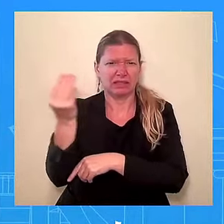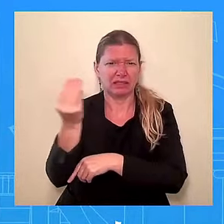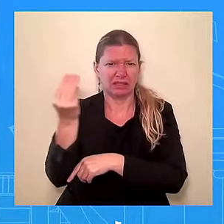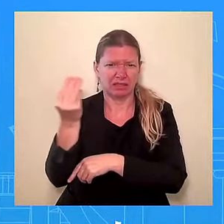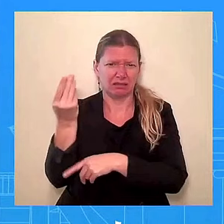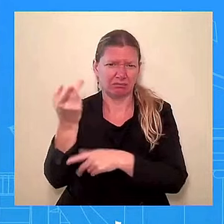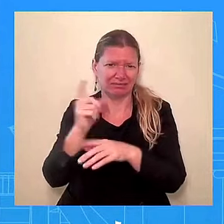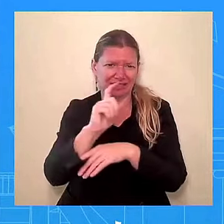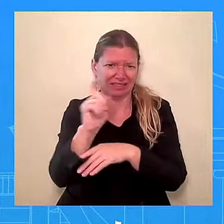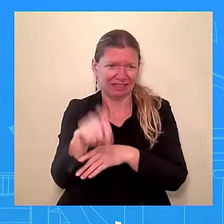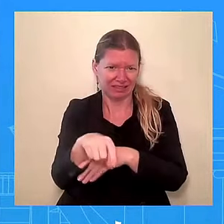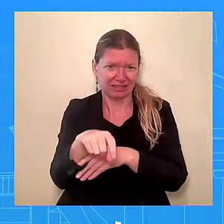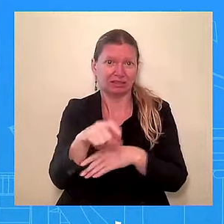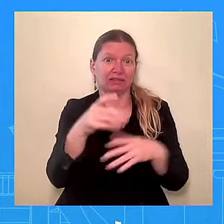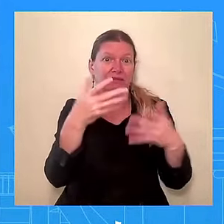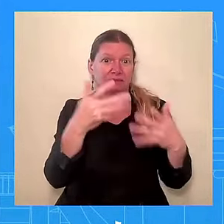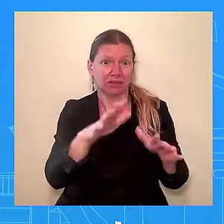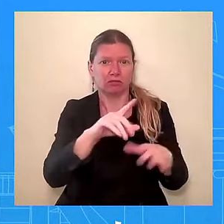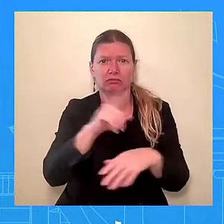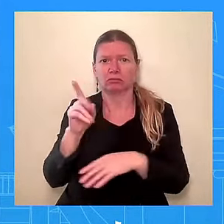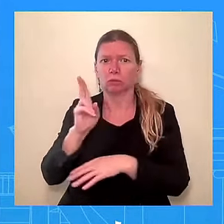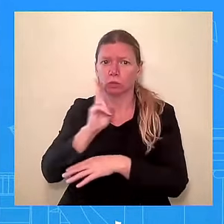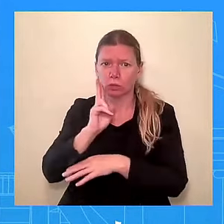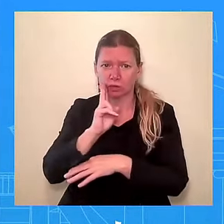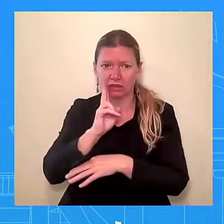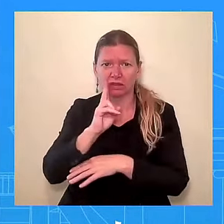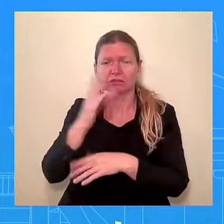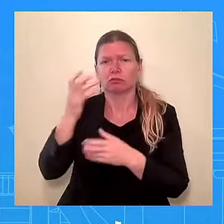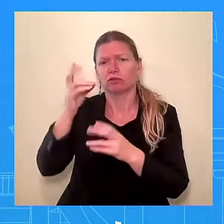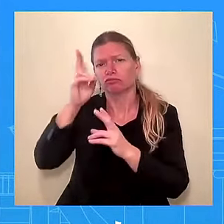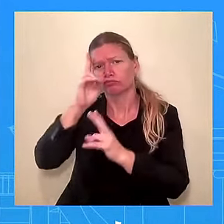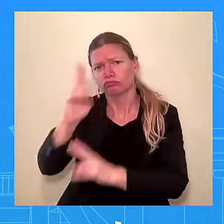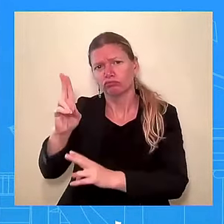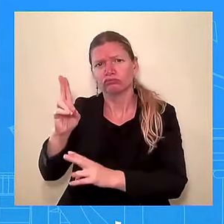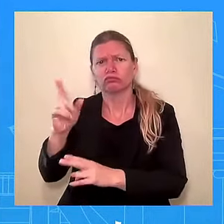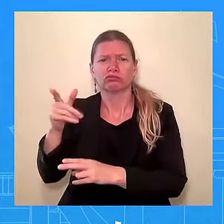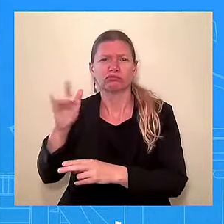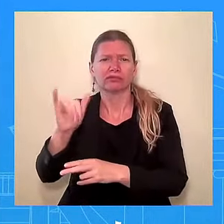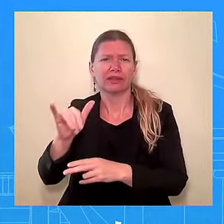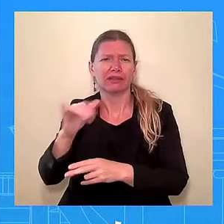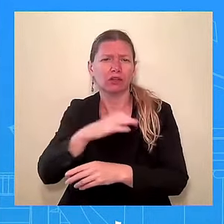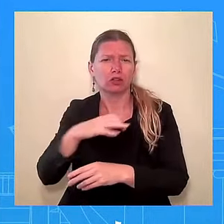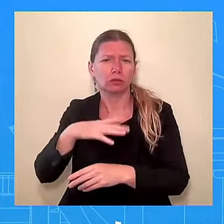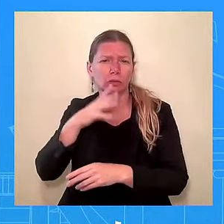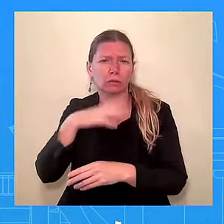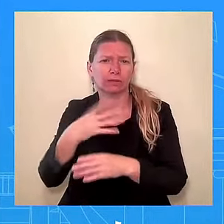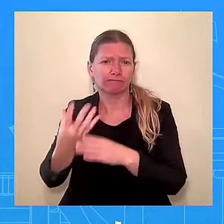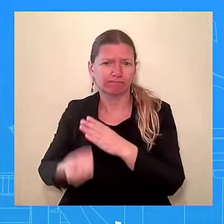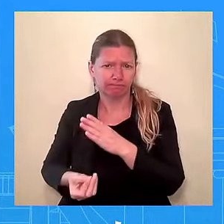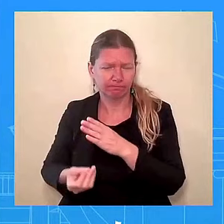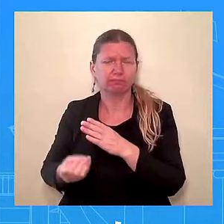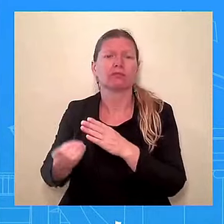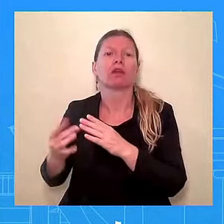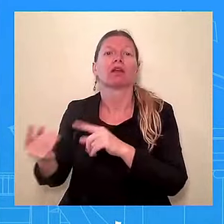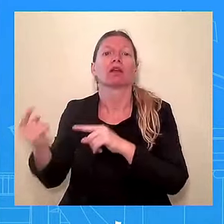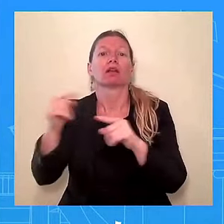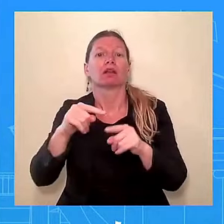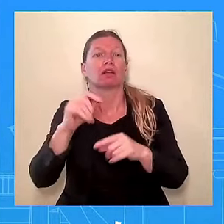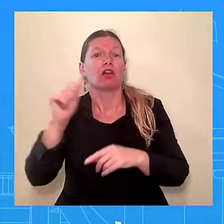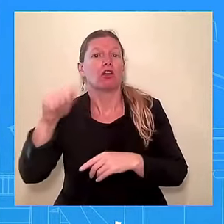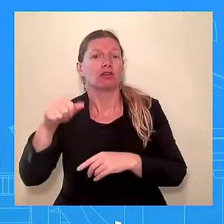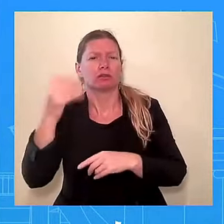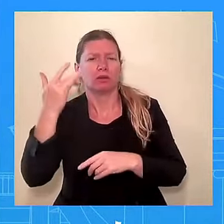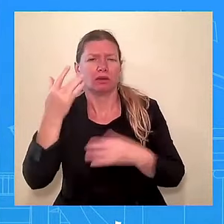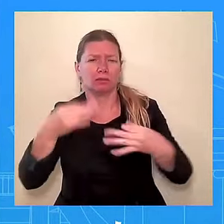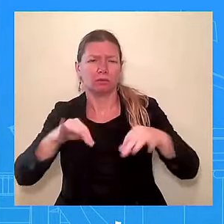Austin to make a very important announcement as we went back and forth on this yesterday on SCOTUS reform, which is something that majority of